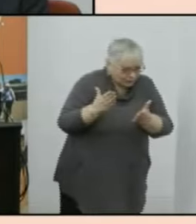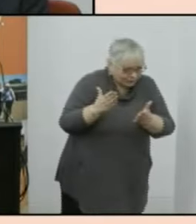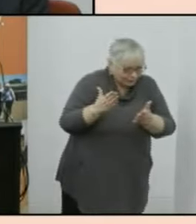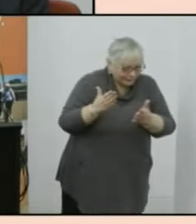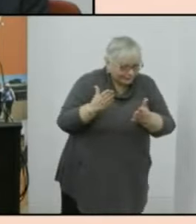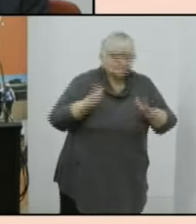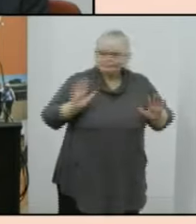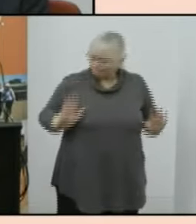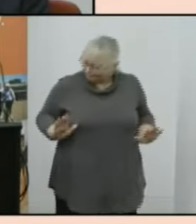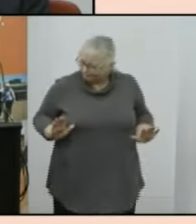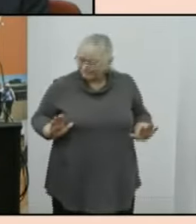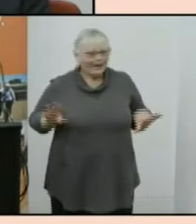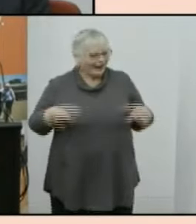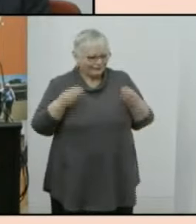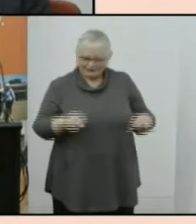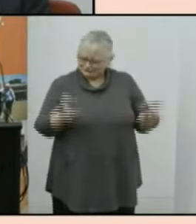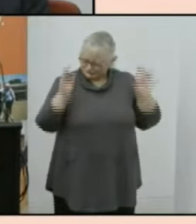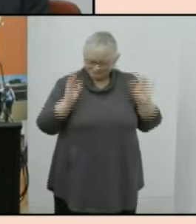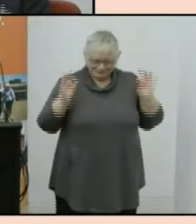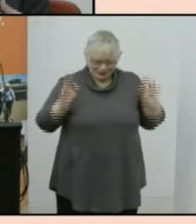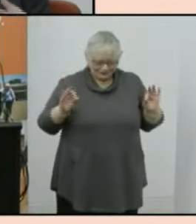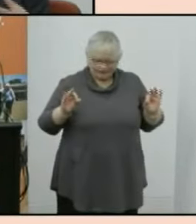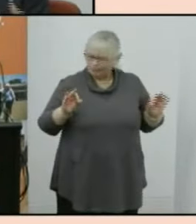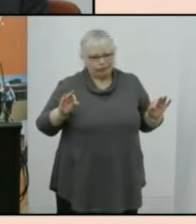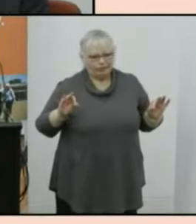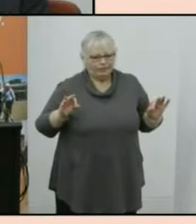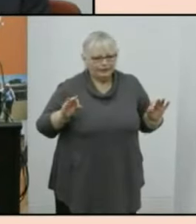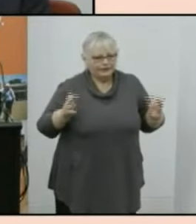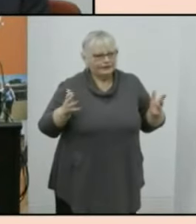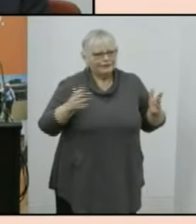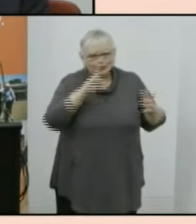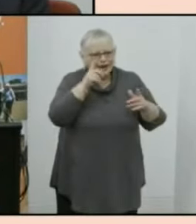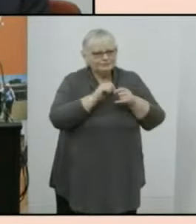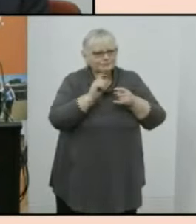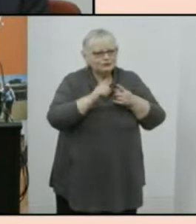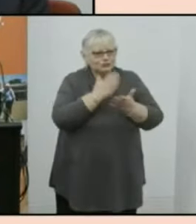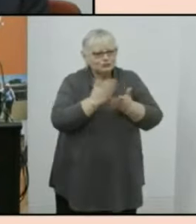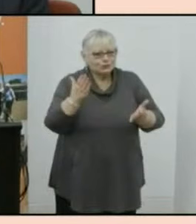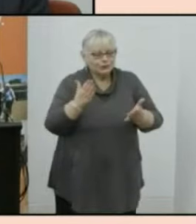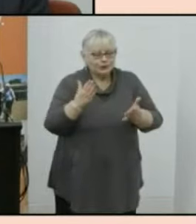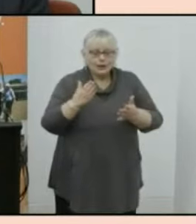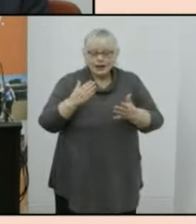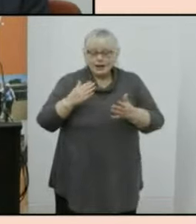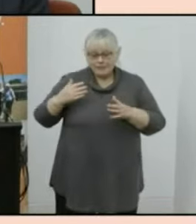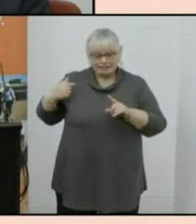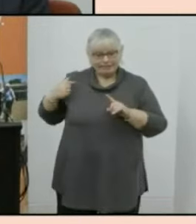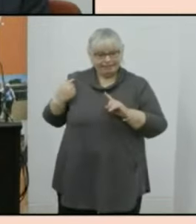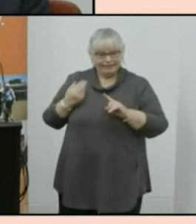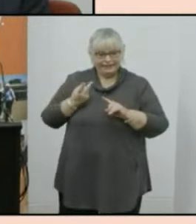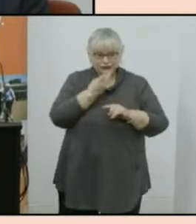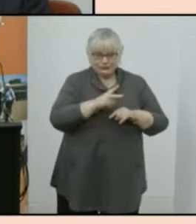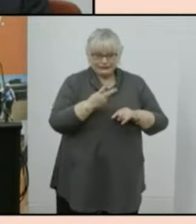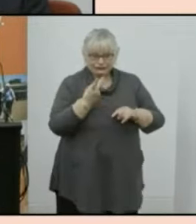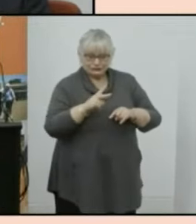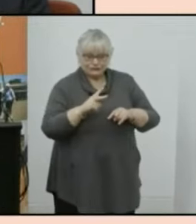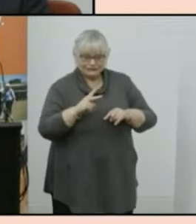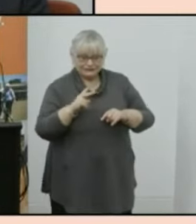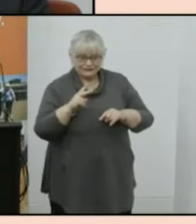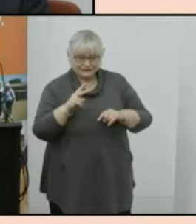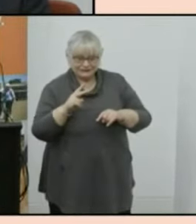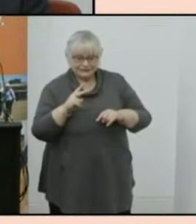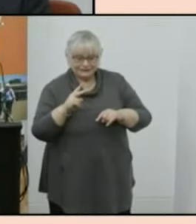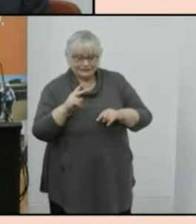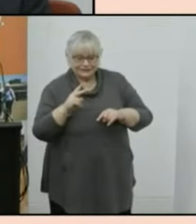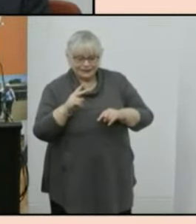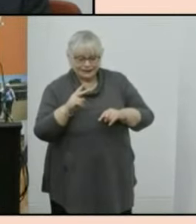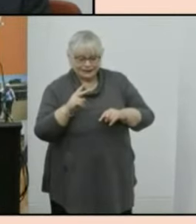you're gonna that everything is going to go according to plan but it went it went extremely smoothly because of an an enormous amount